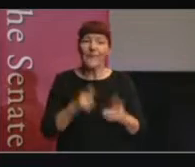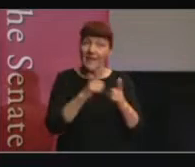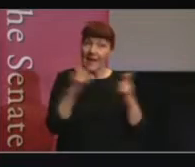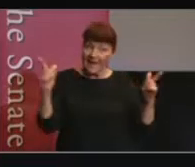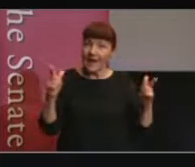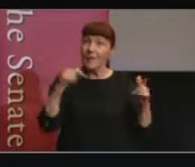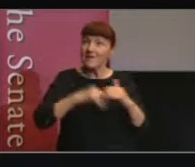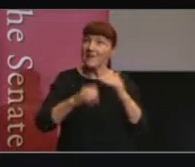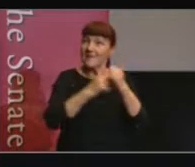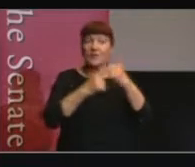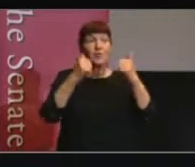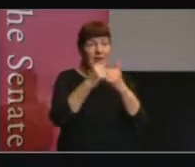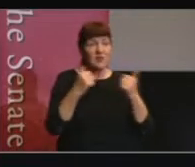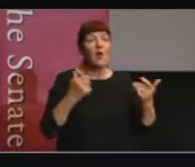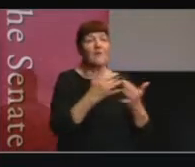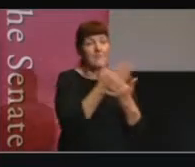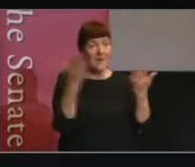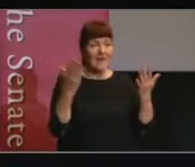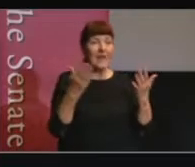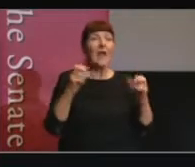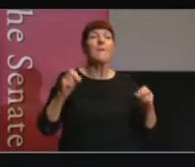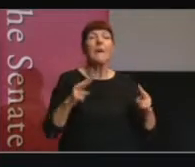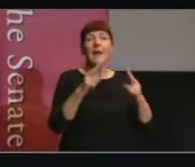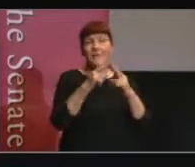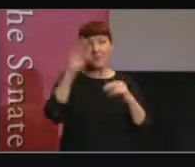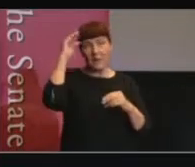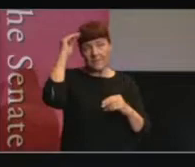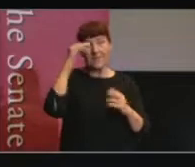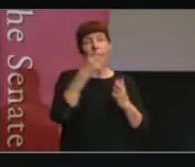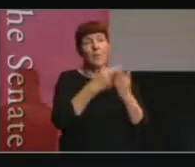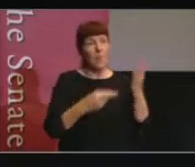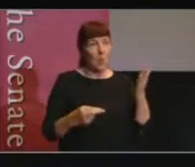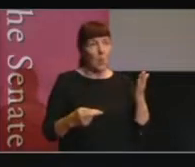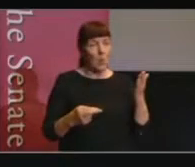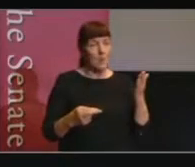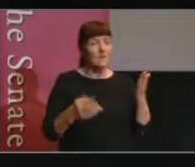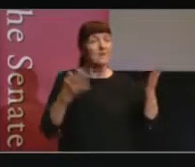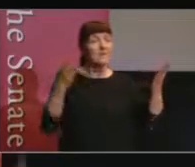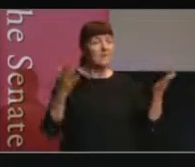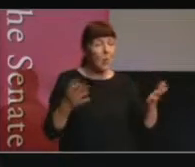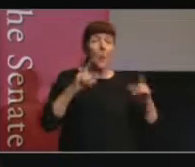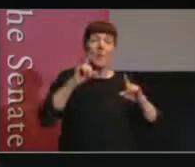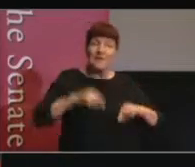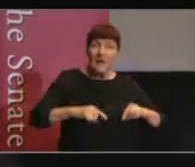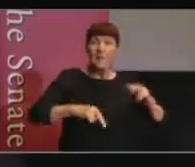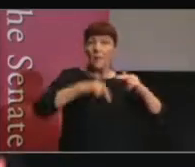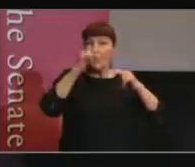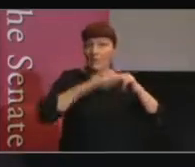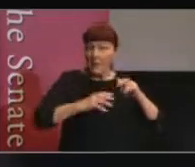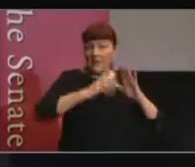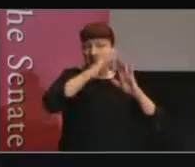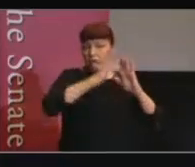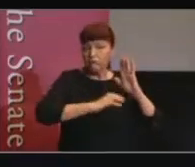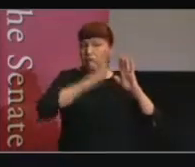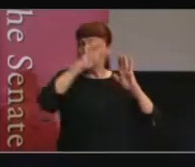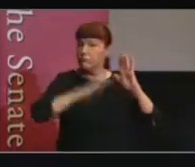structure of many parliamentary committee reports. And so we start to build up a body of work